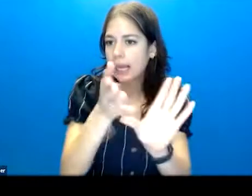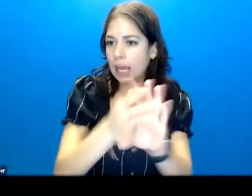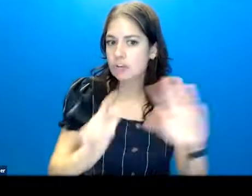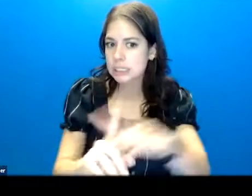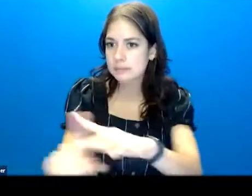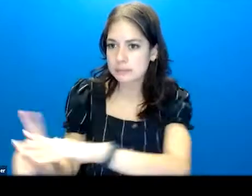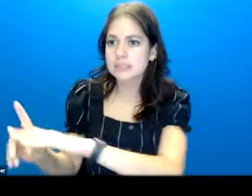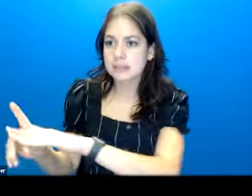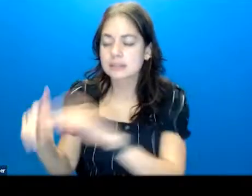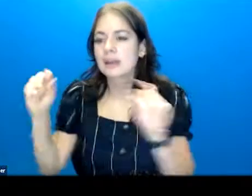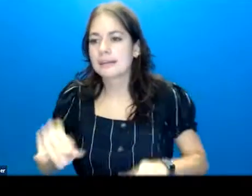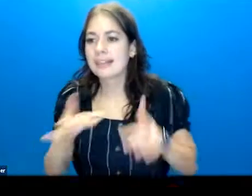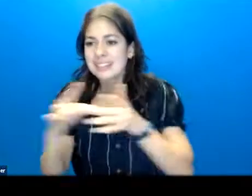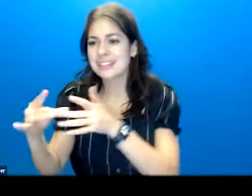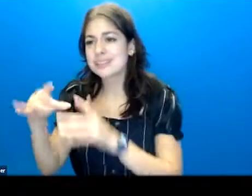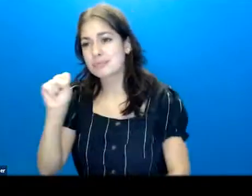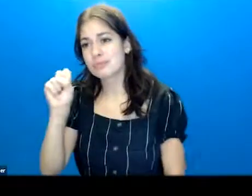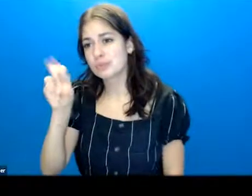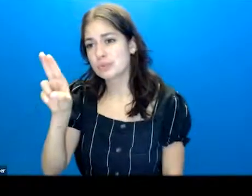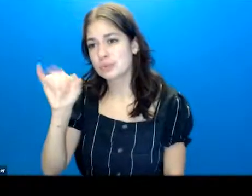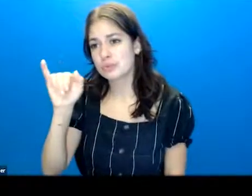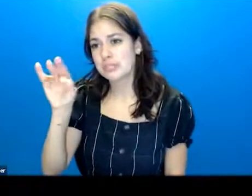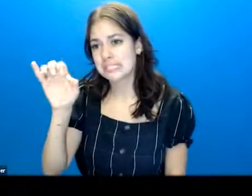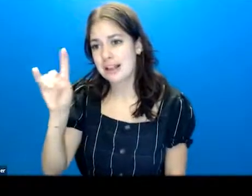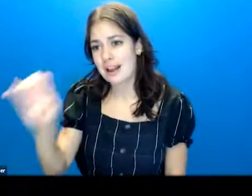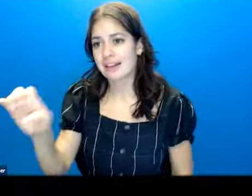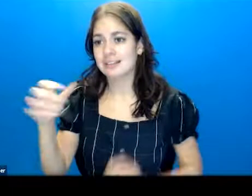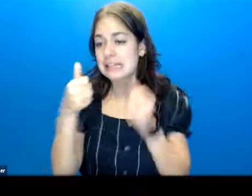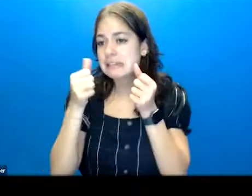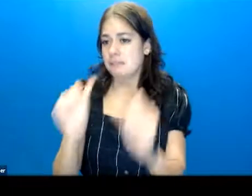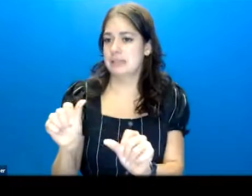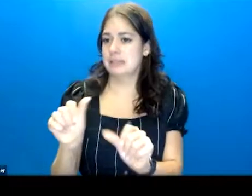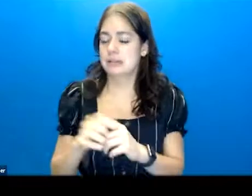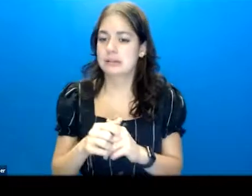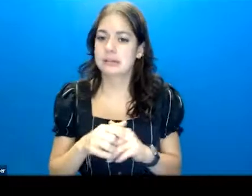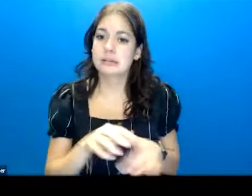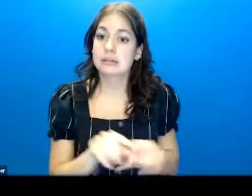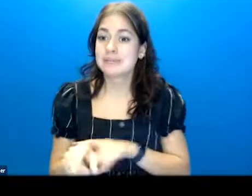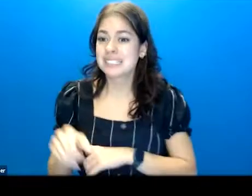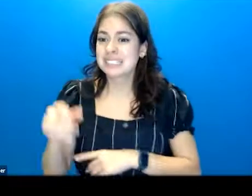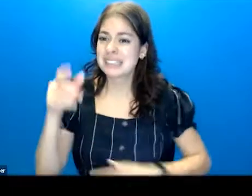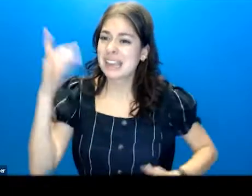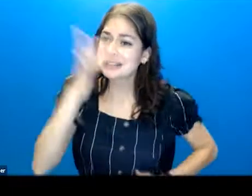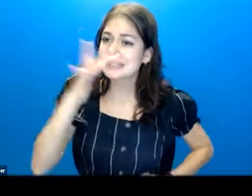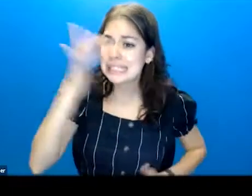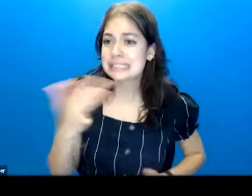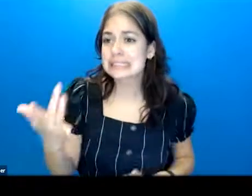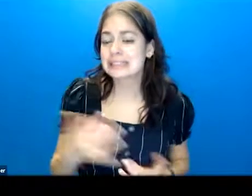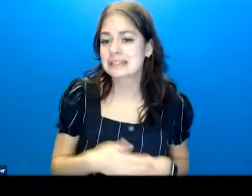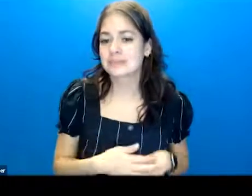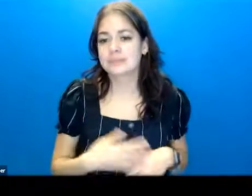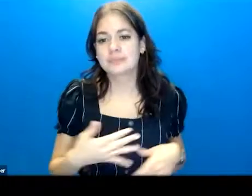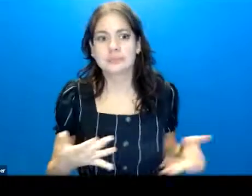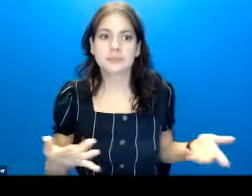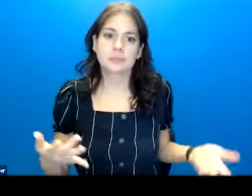can lead to a suicide attempt. Similarly, an acute medical illness, so folks